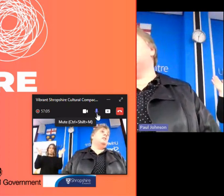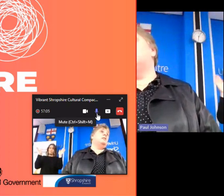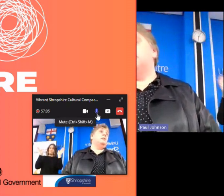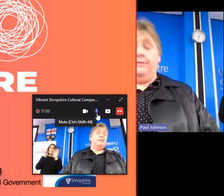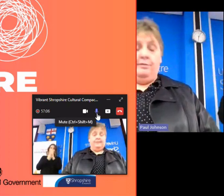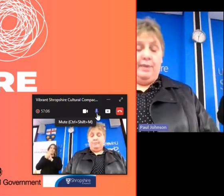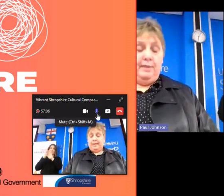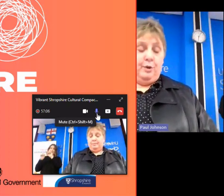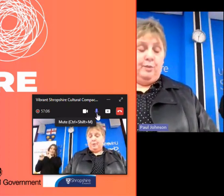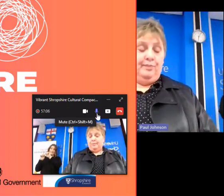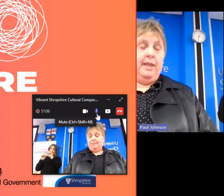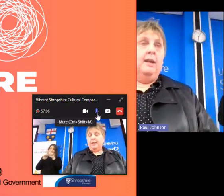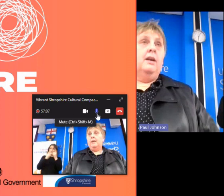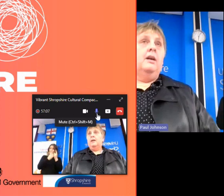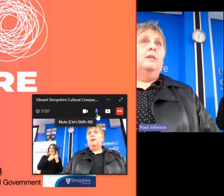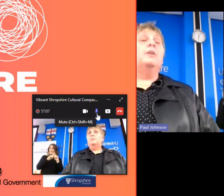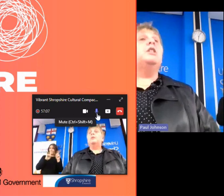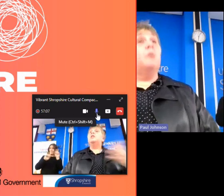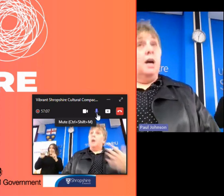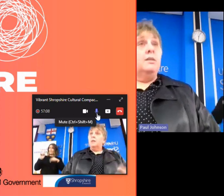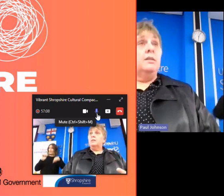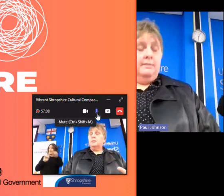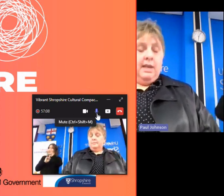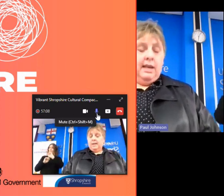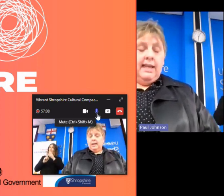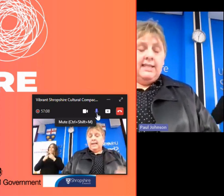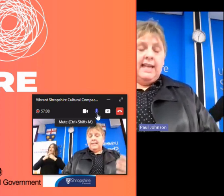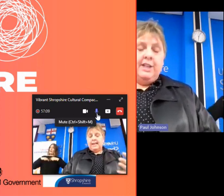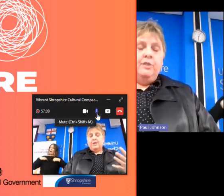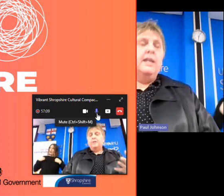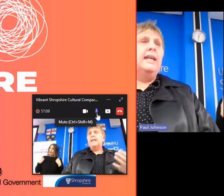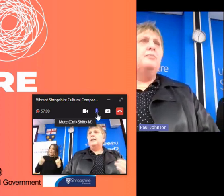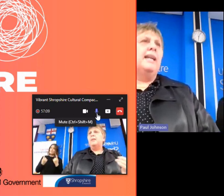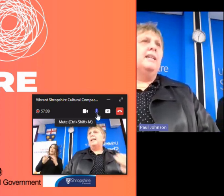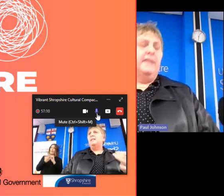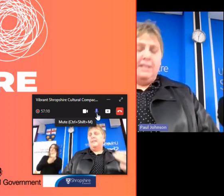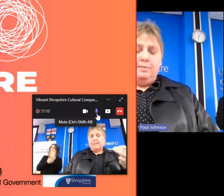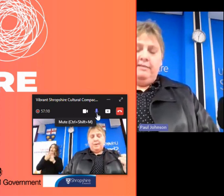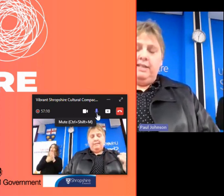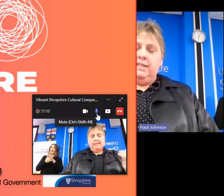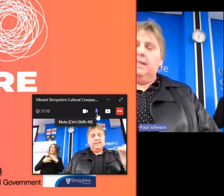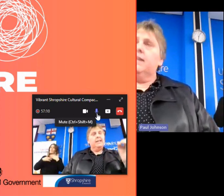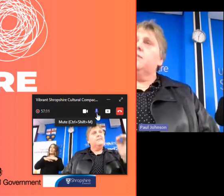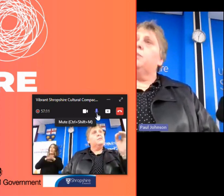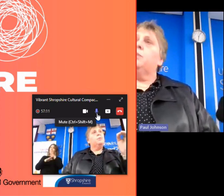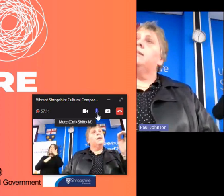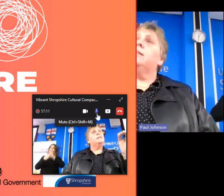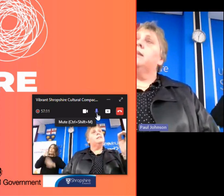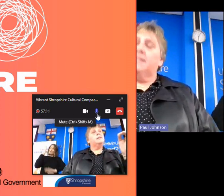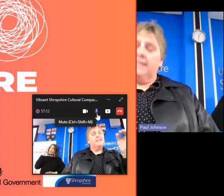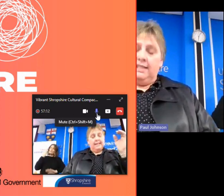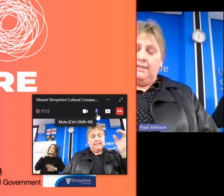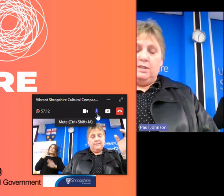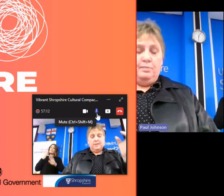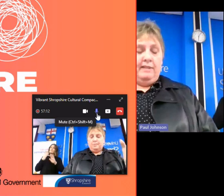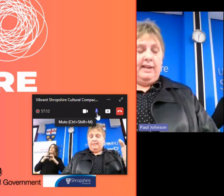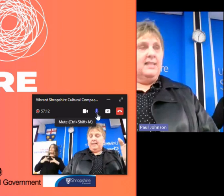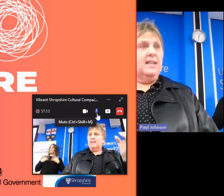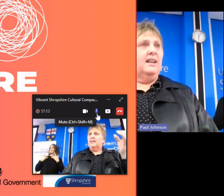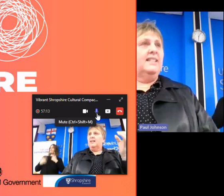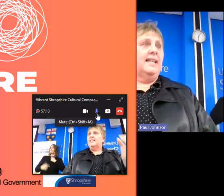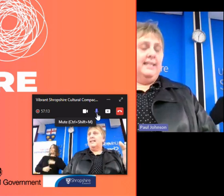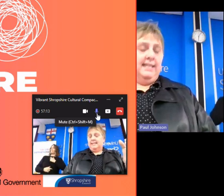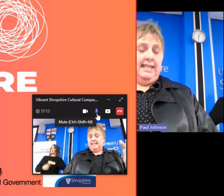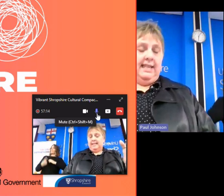different things to different people but to us it's that unique blend of experience that gives a place a sense of